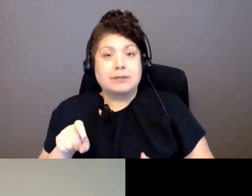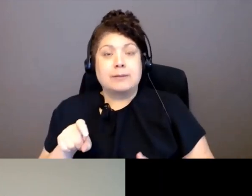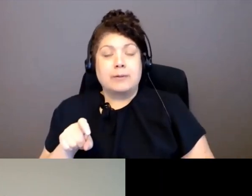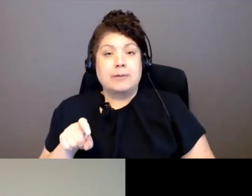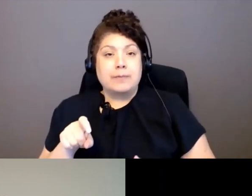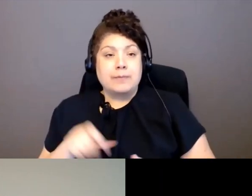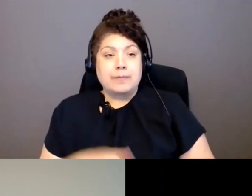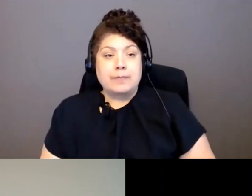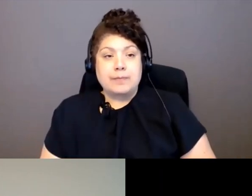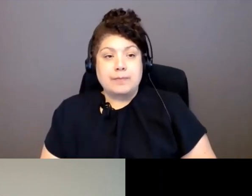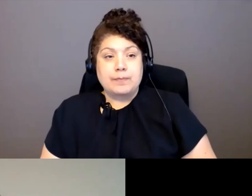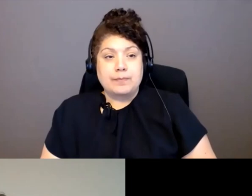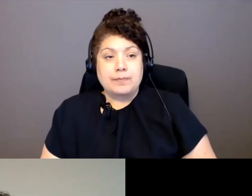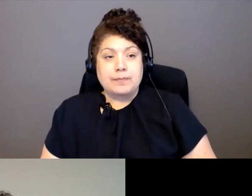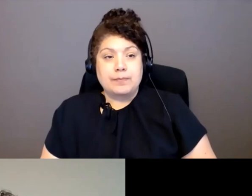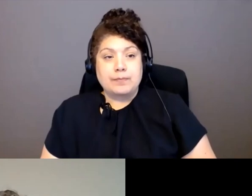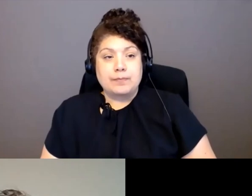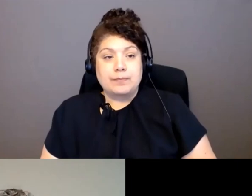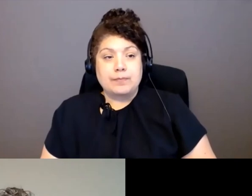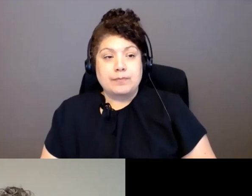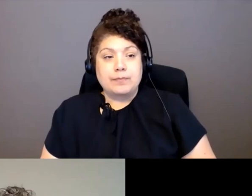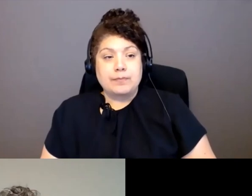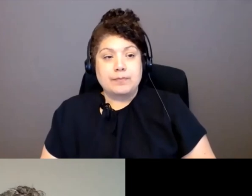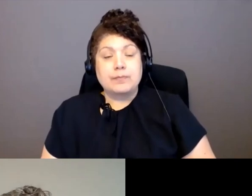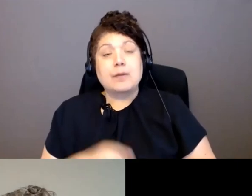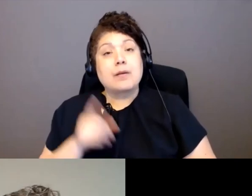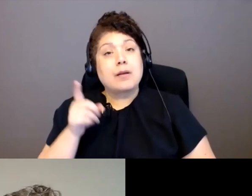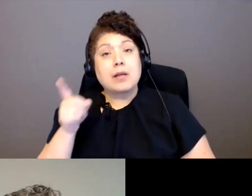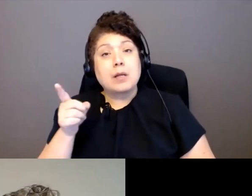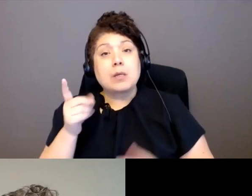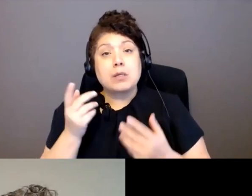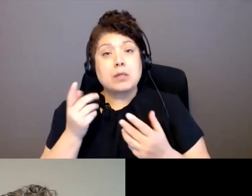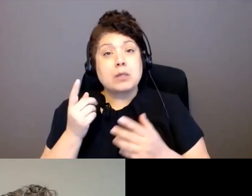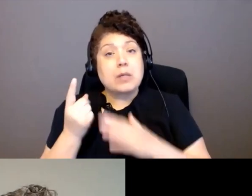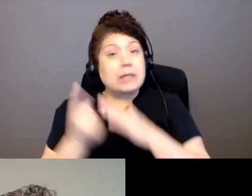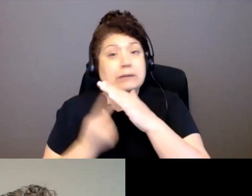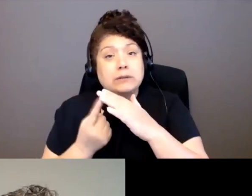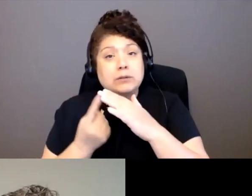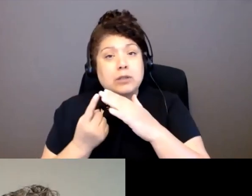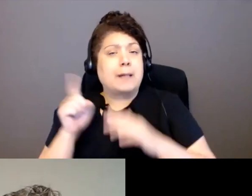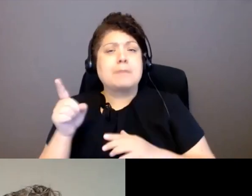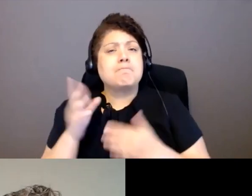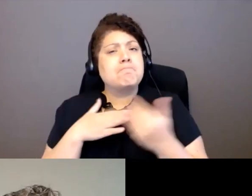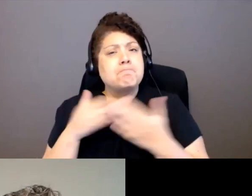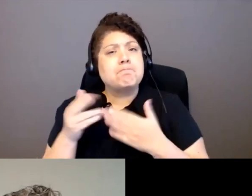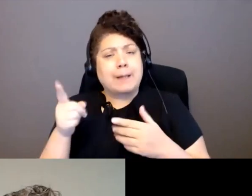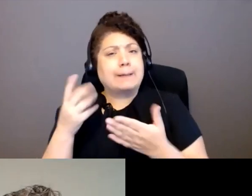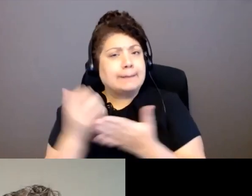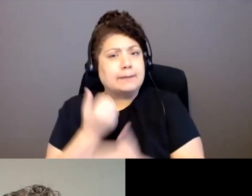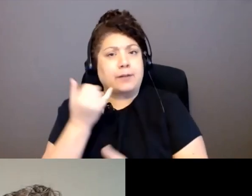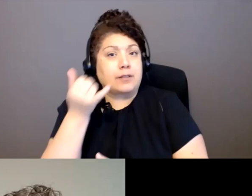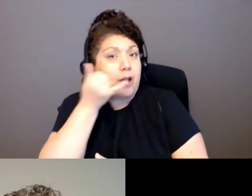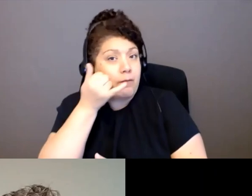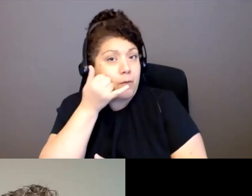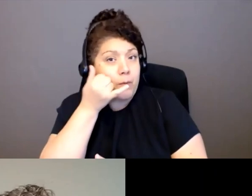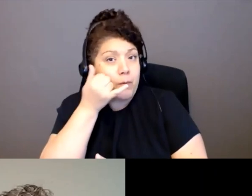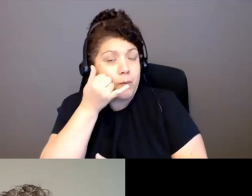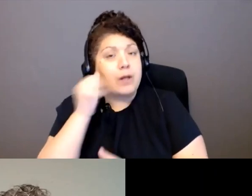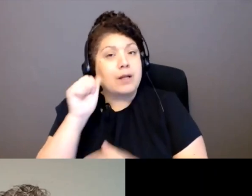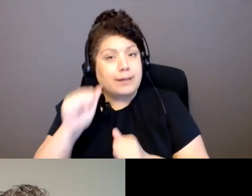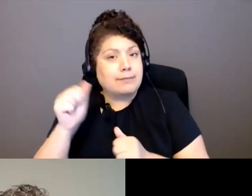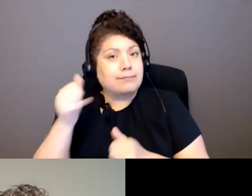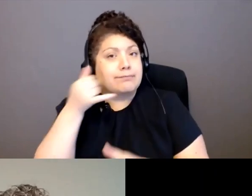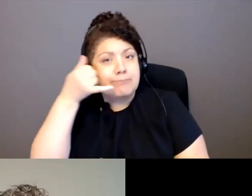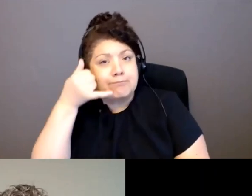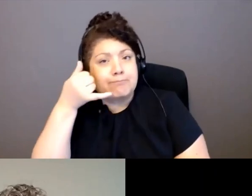but they do communicate through telephone. And most elders don't